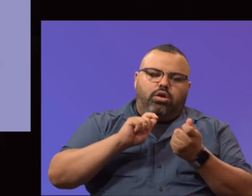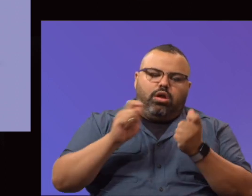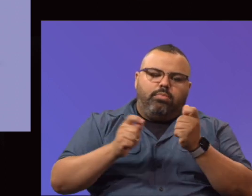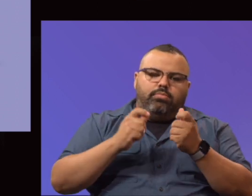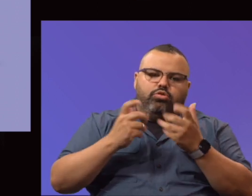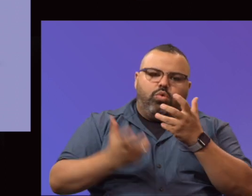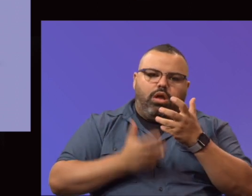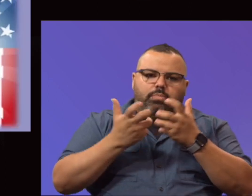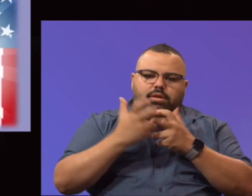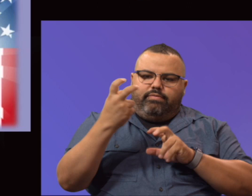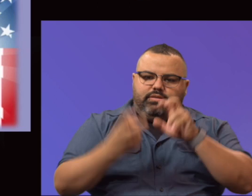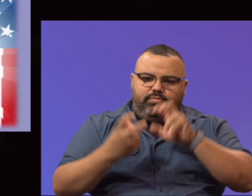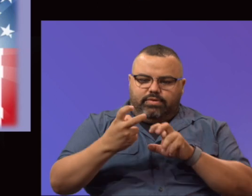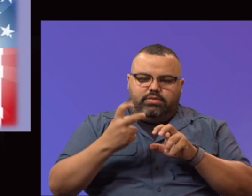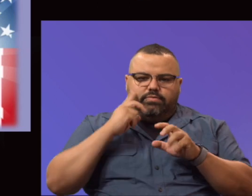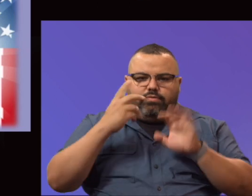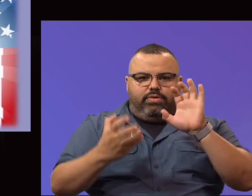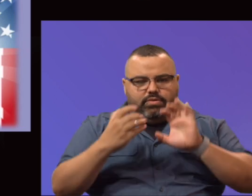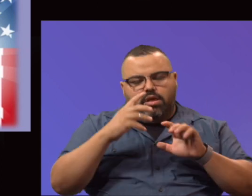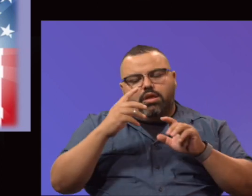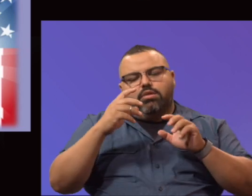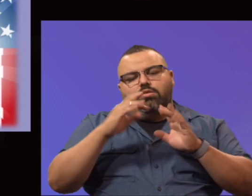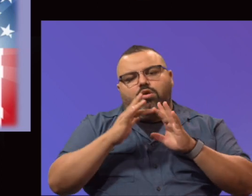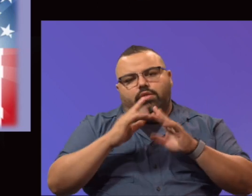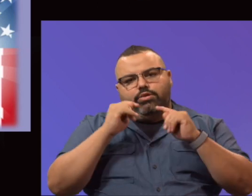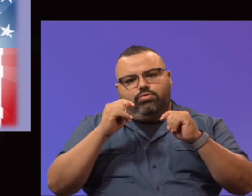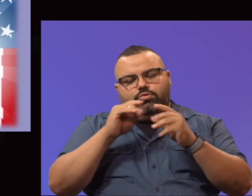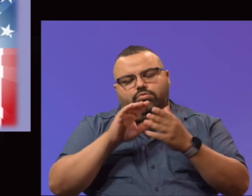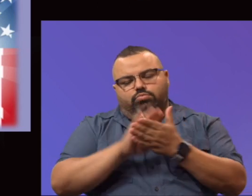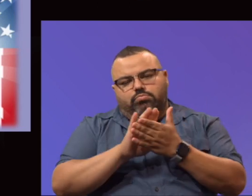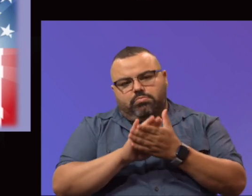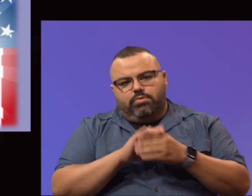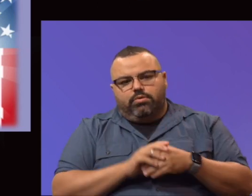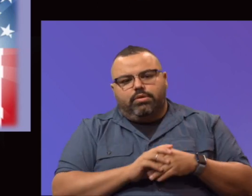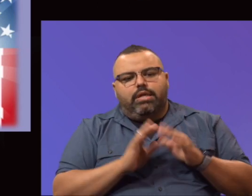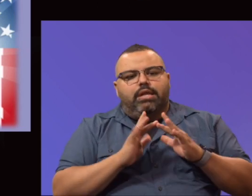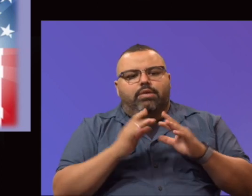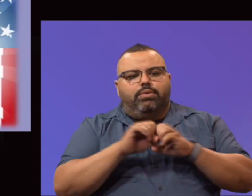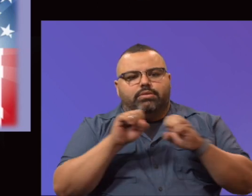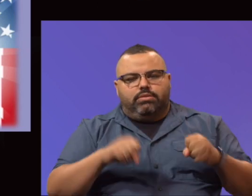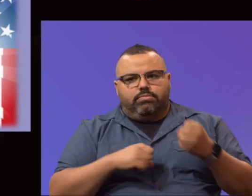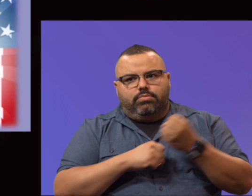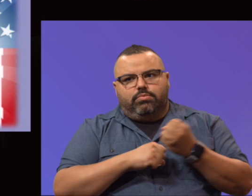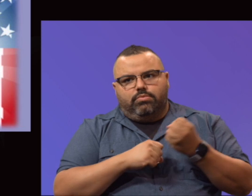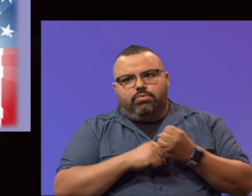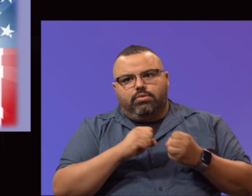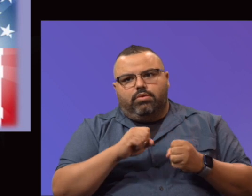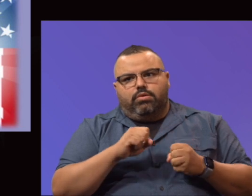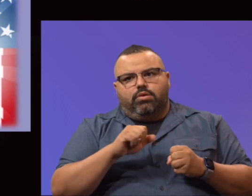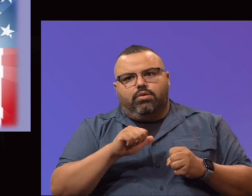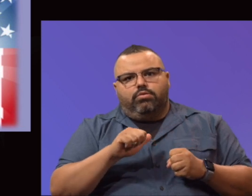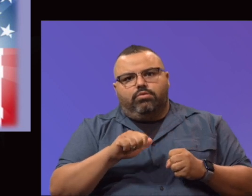kudos for moving that forward. Network systems and support. Alternative credit options and college credit for